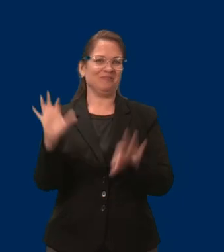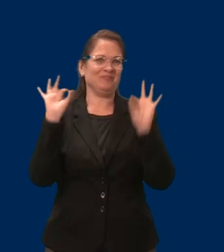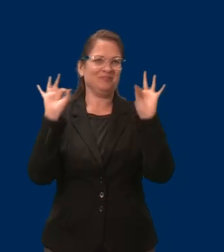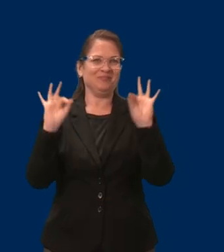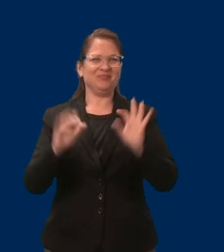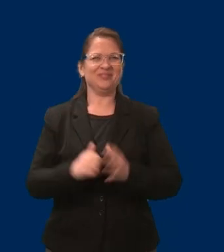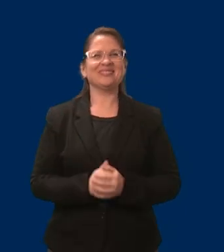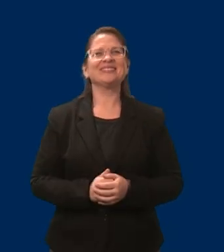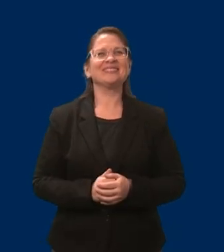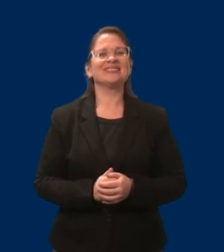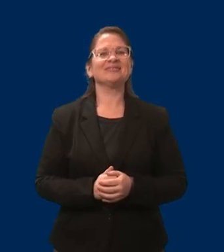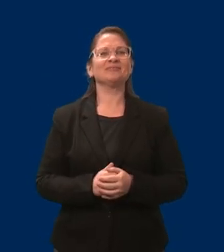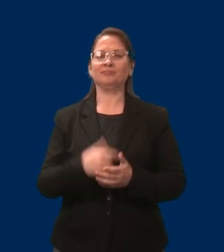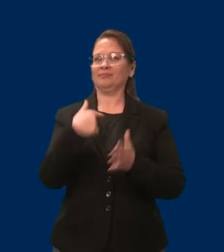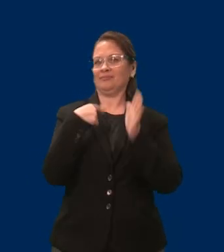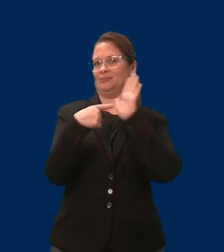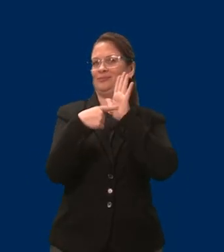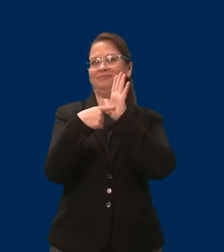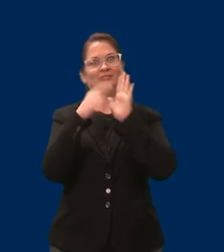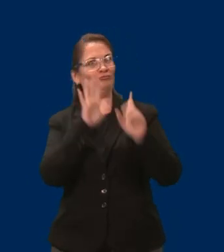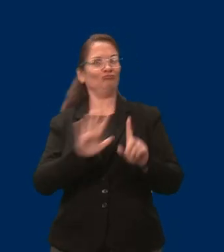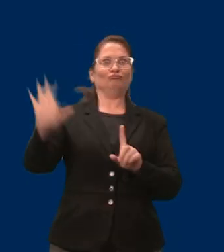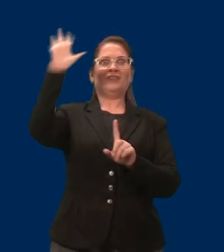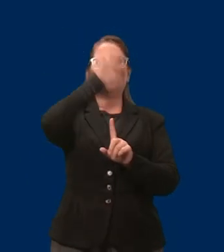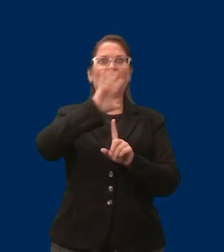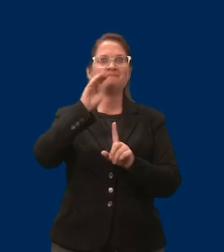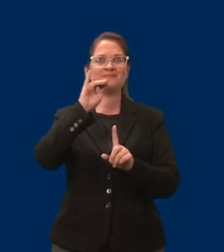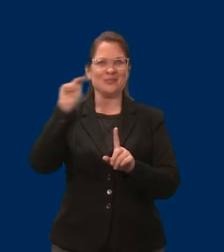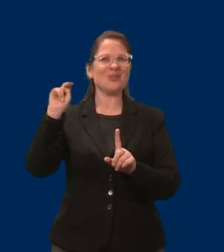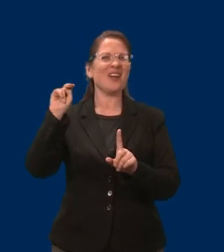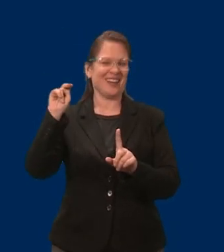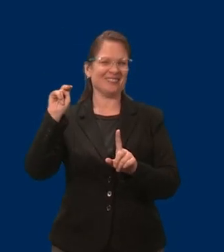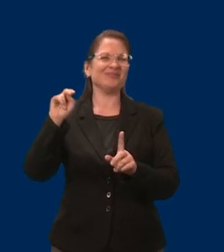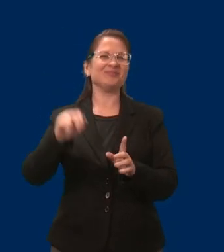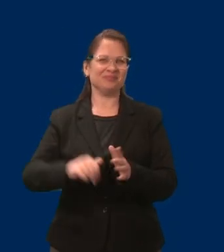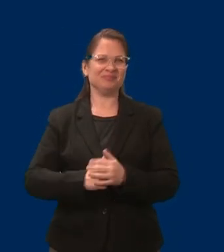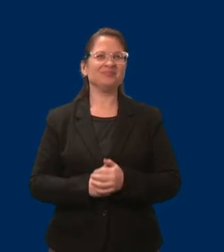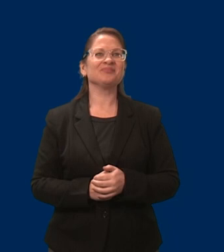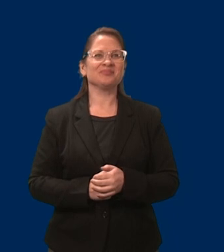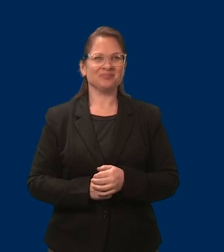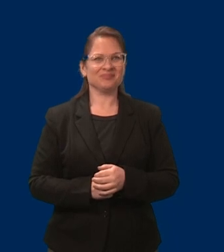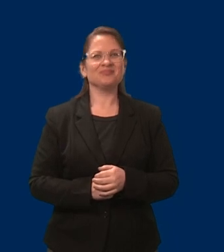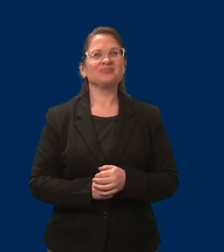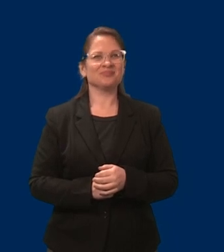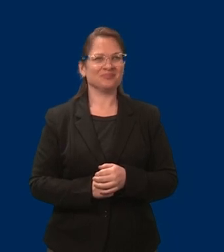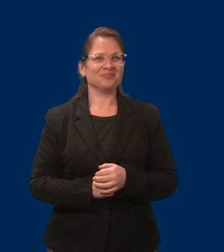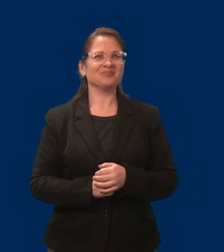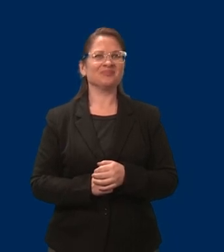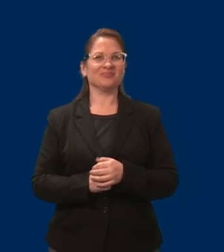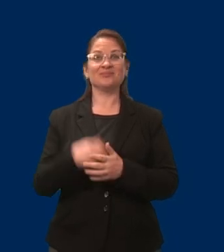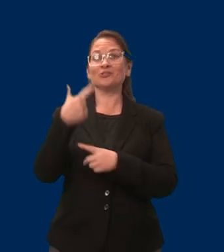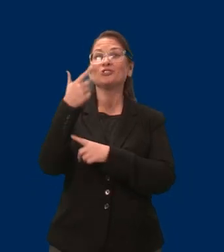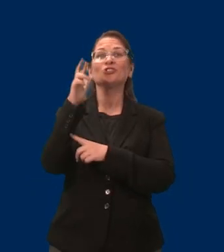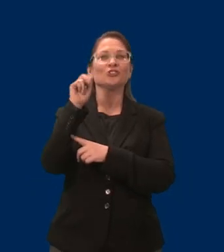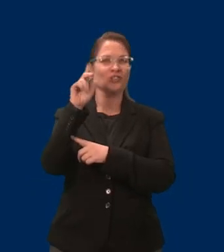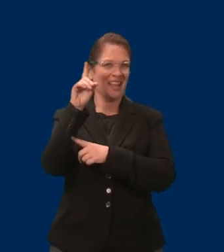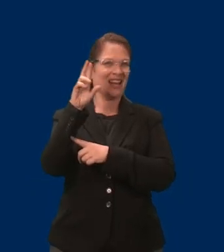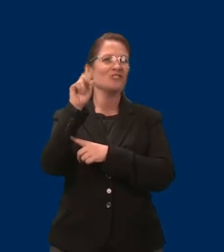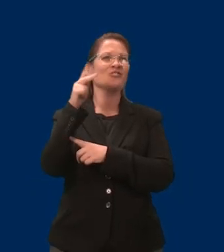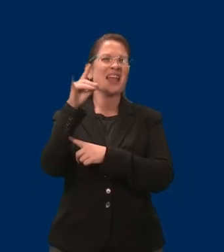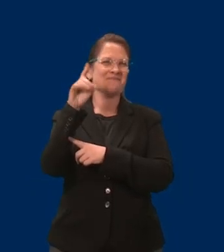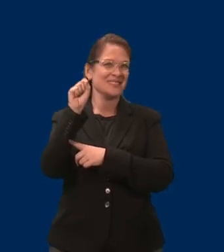community here in Grand Rapids, the home of Go Marty, our self-driving vehicle project.